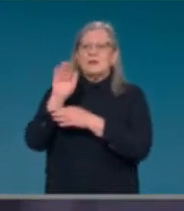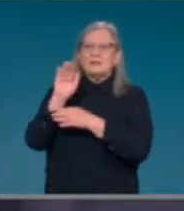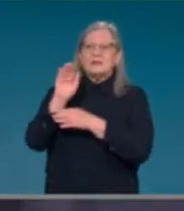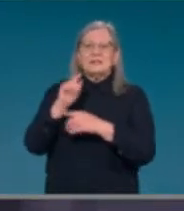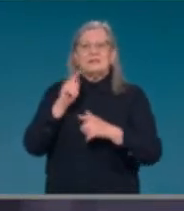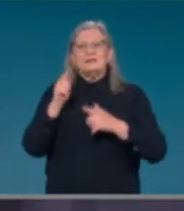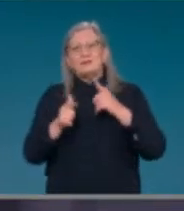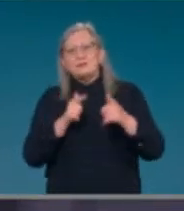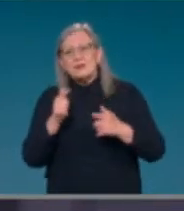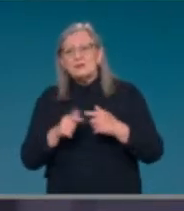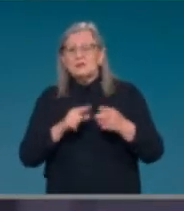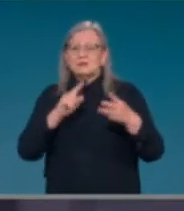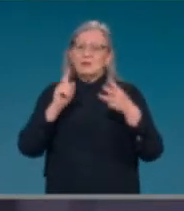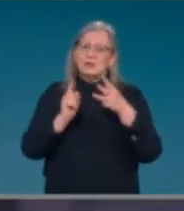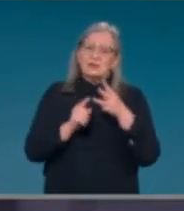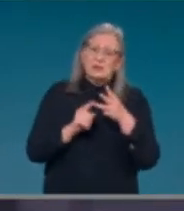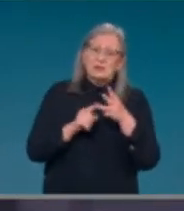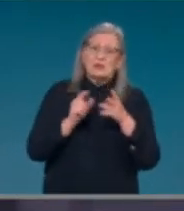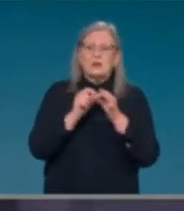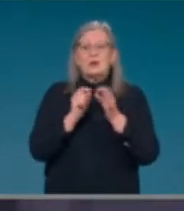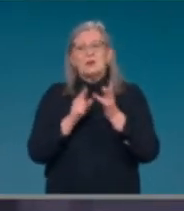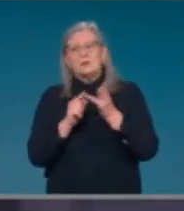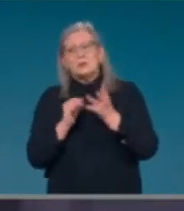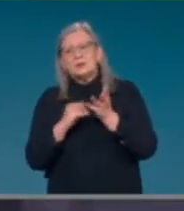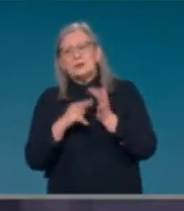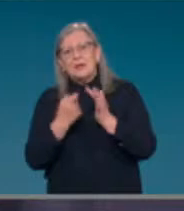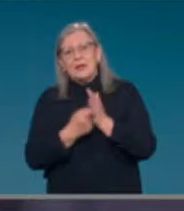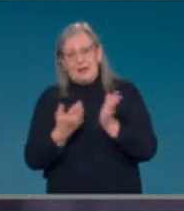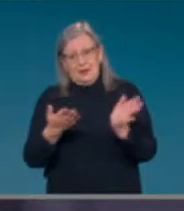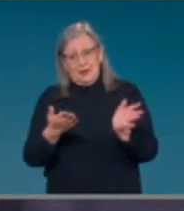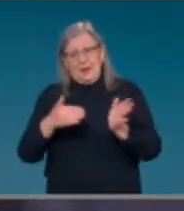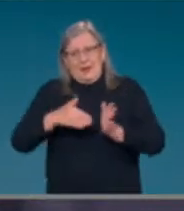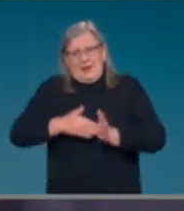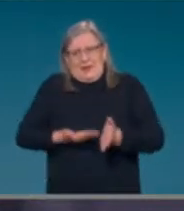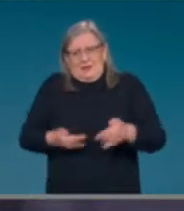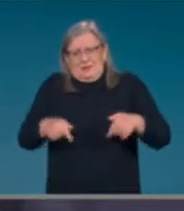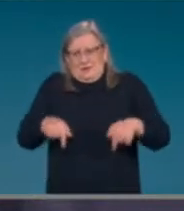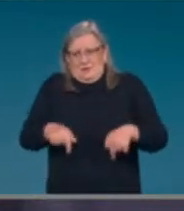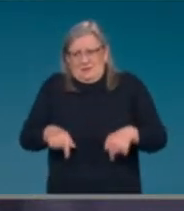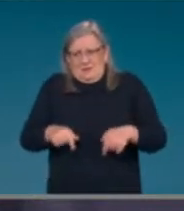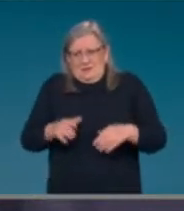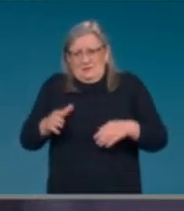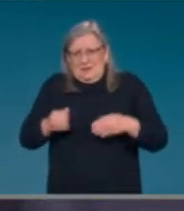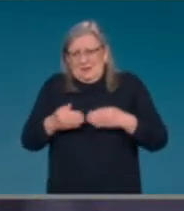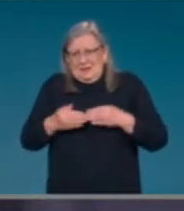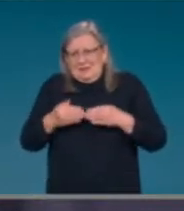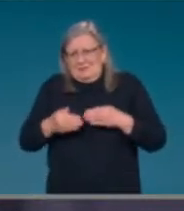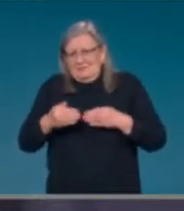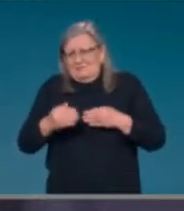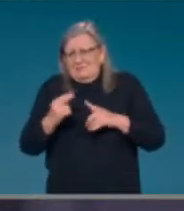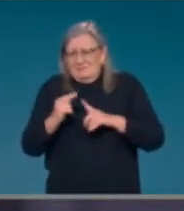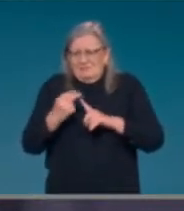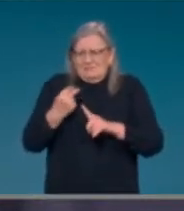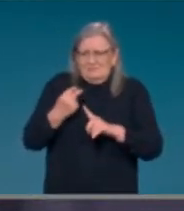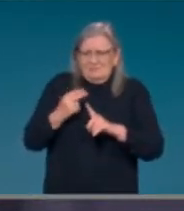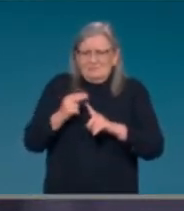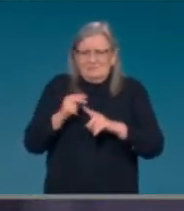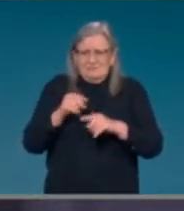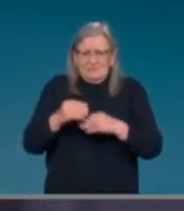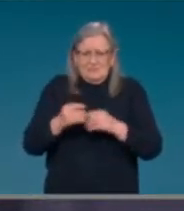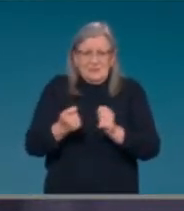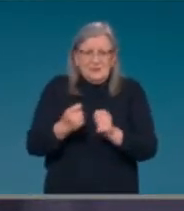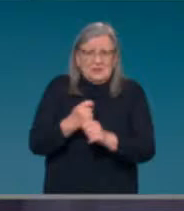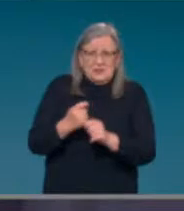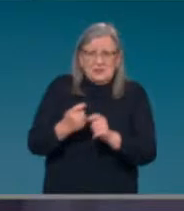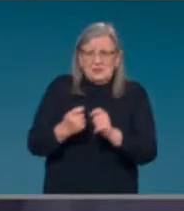time, as we've said throughout the pandemic, we have to review everything as – as it progresses and as the science evolves, but